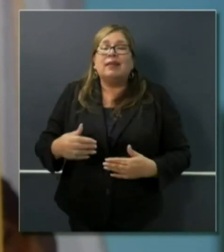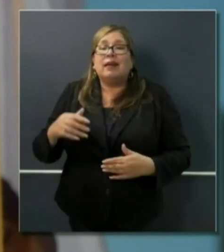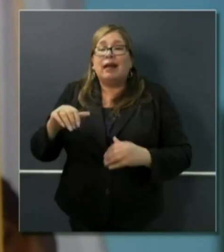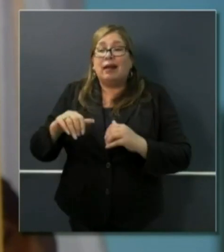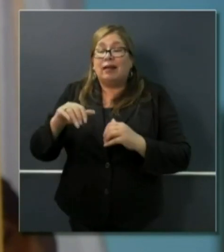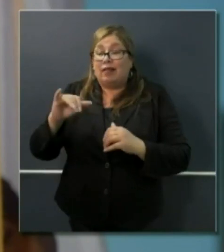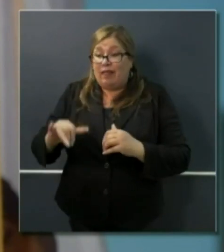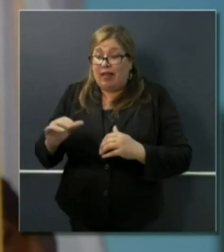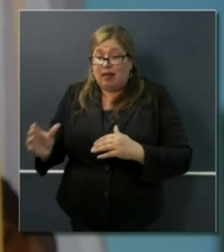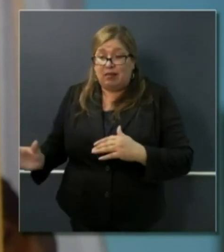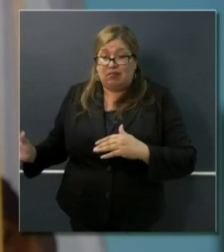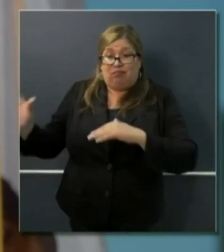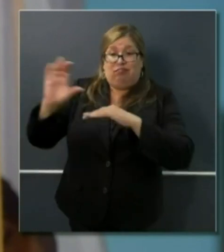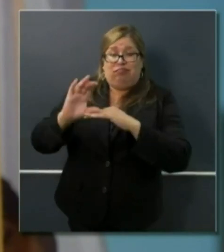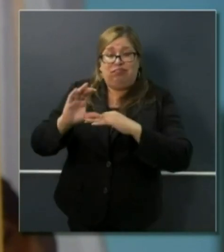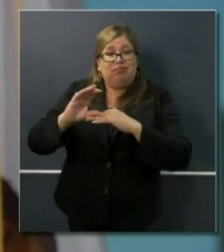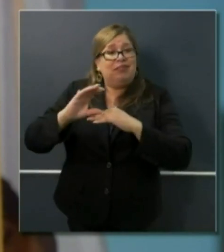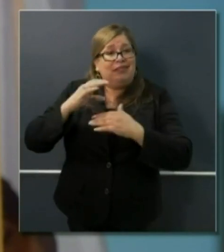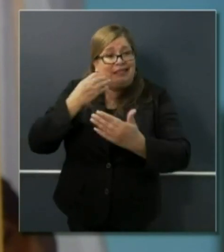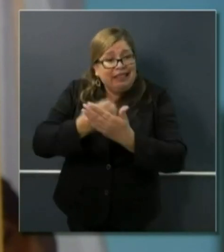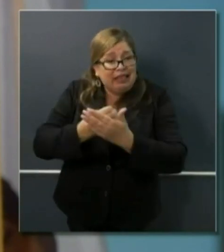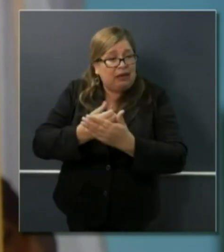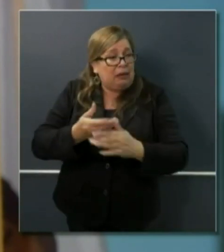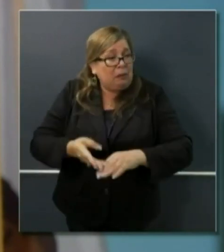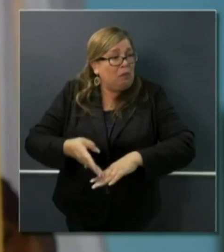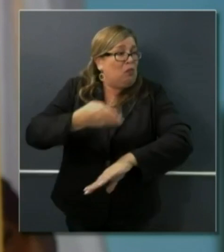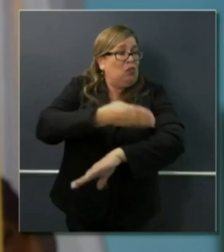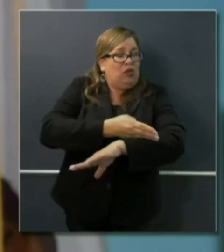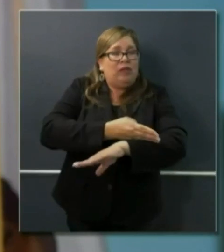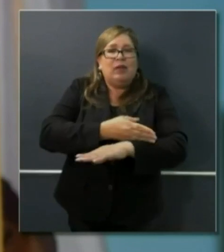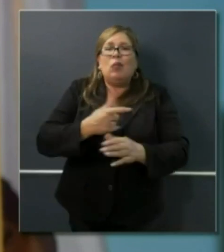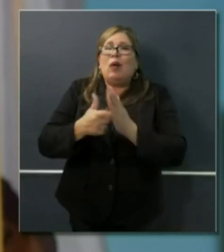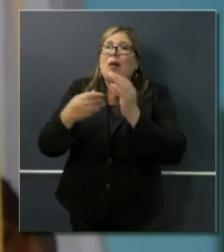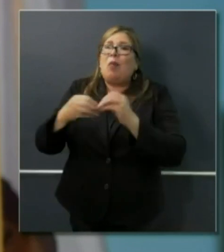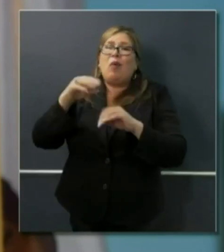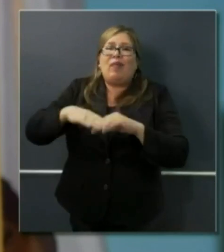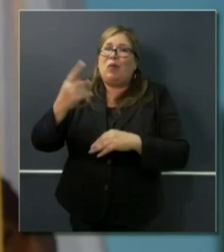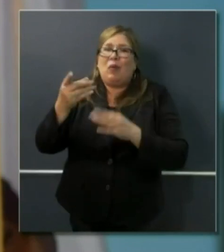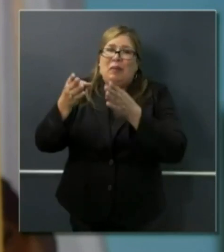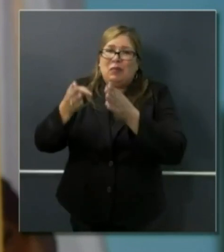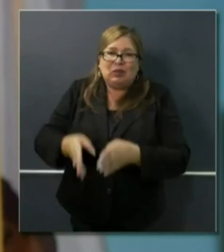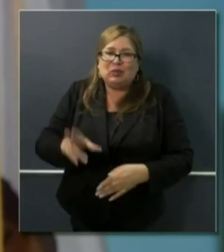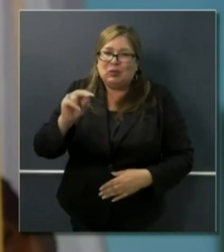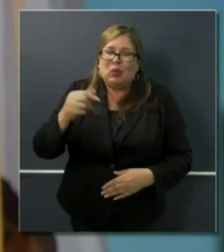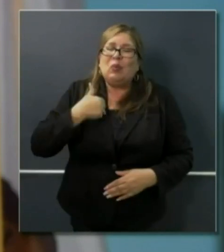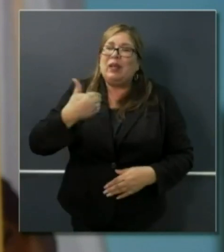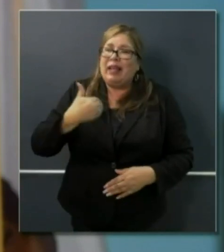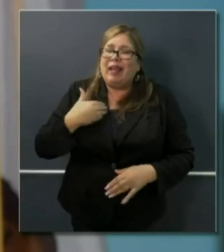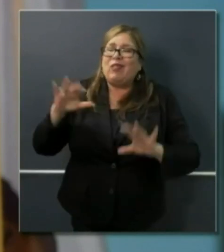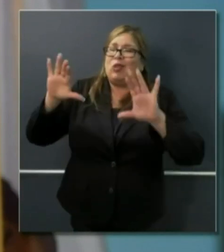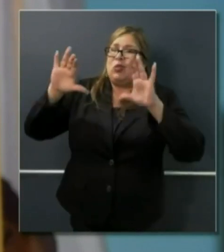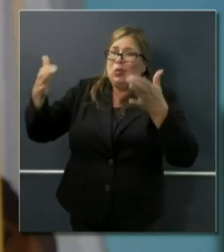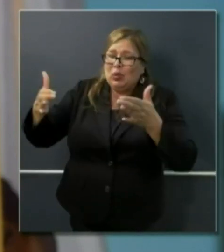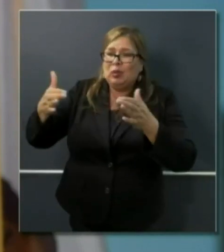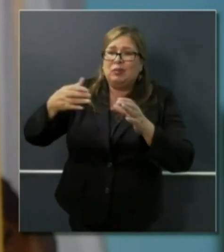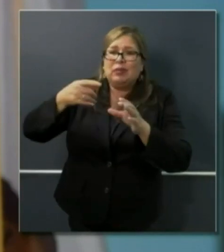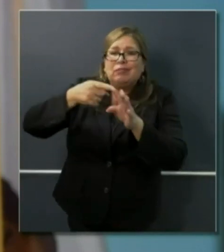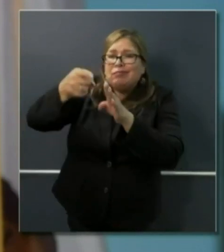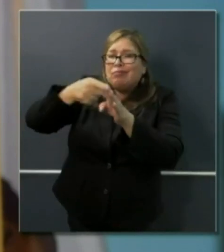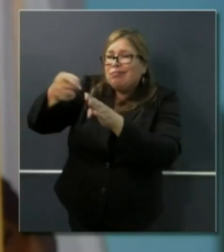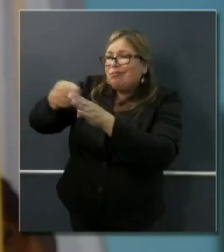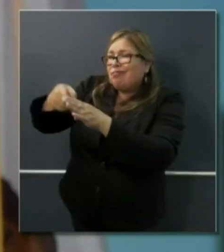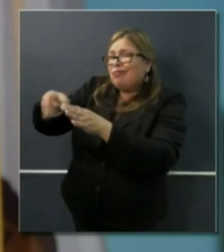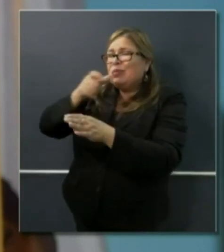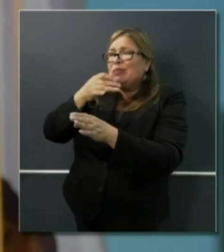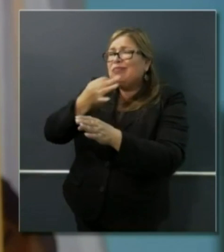to really begin the process of jump-starting our economy. We have a task force that we established in this space